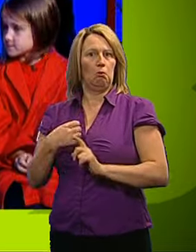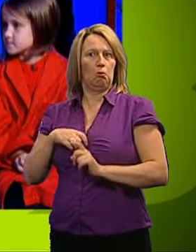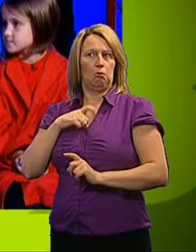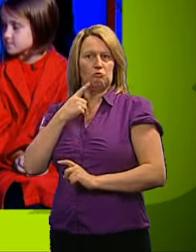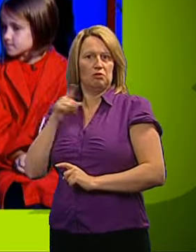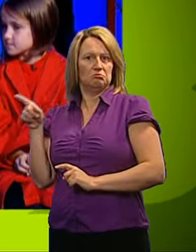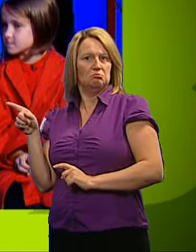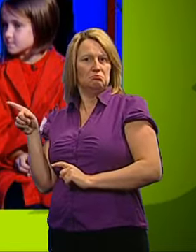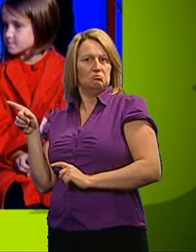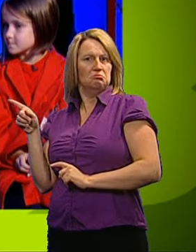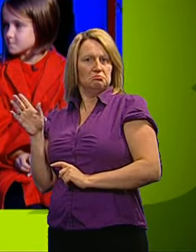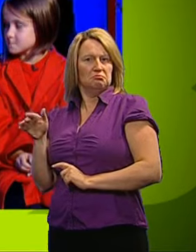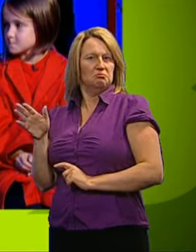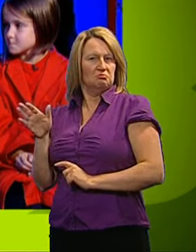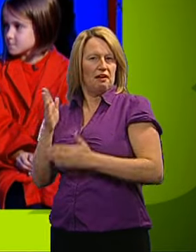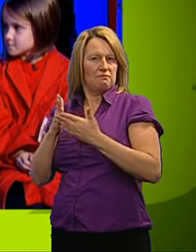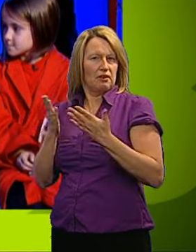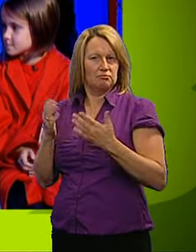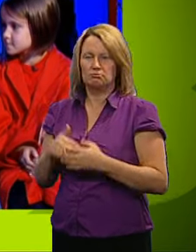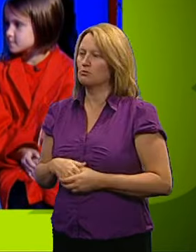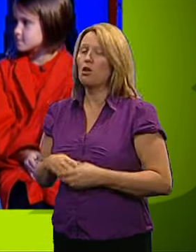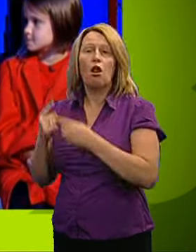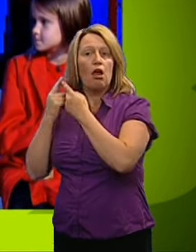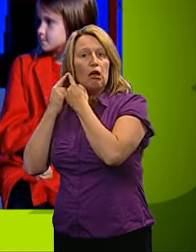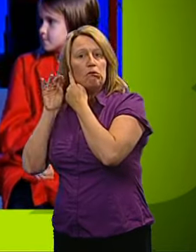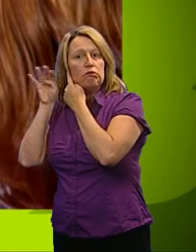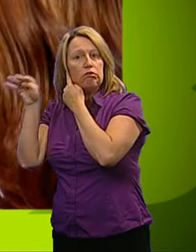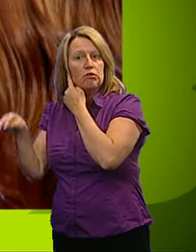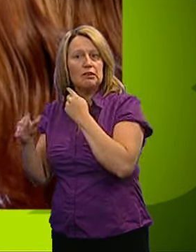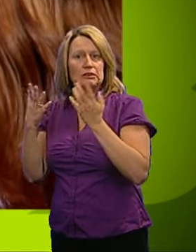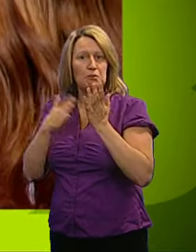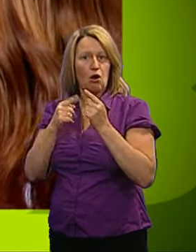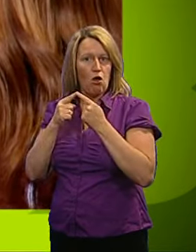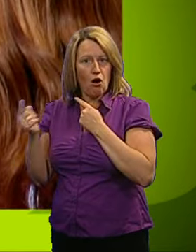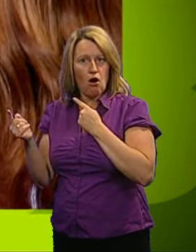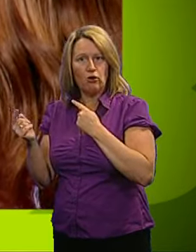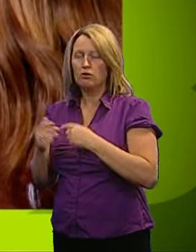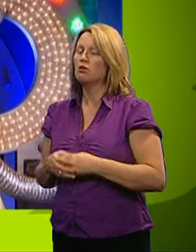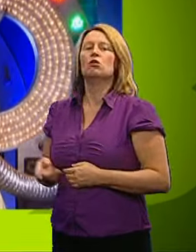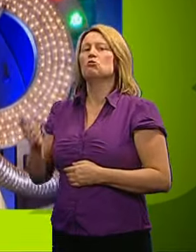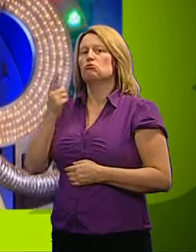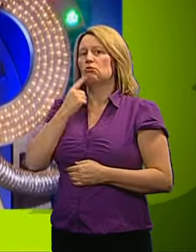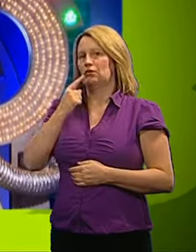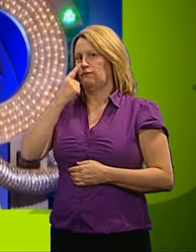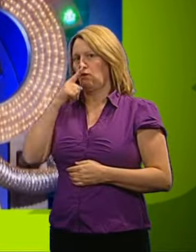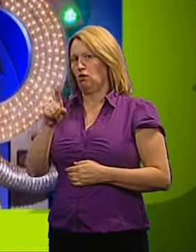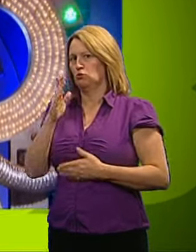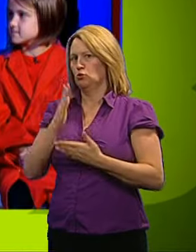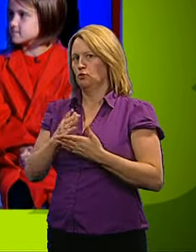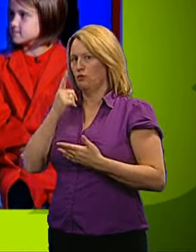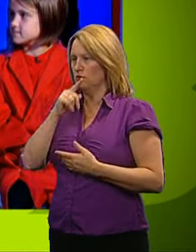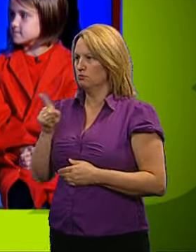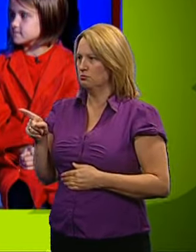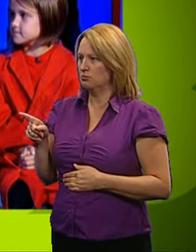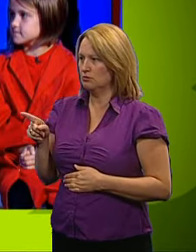from the reds. OK, so, Oliver. The science fact is the longest ear hair in the world is 10 centimetres long. The reds think it's false.